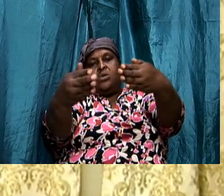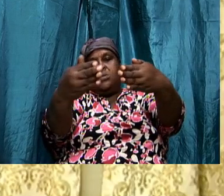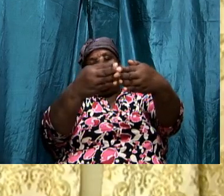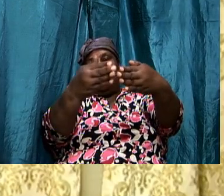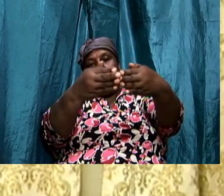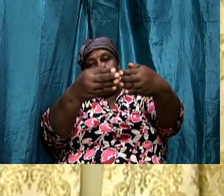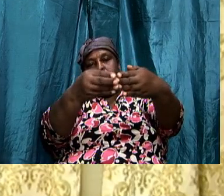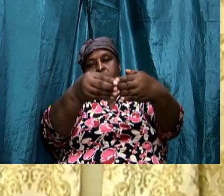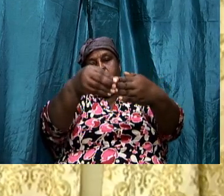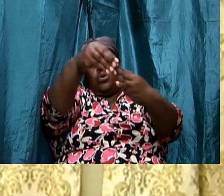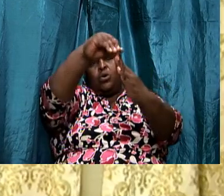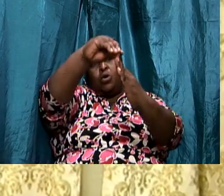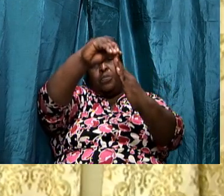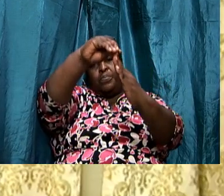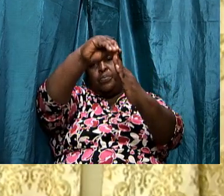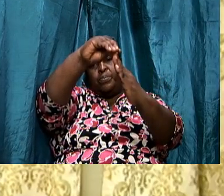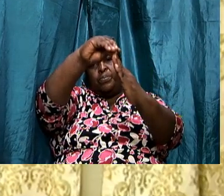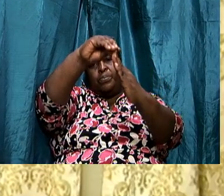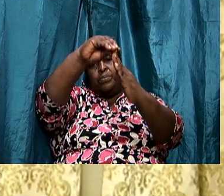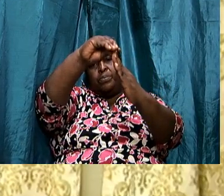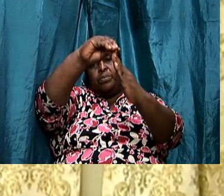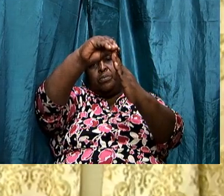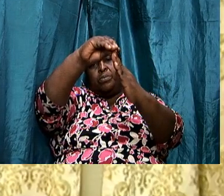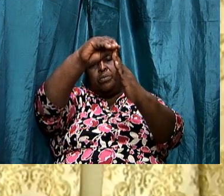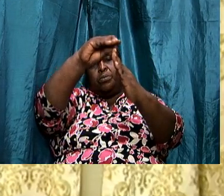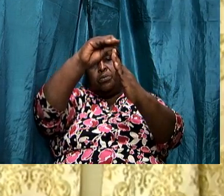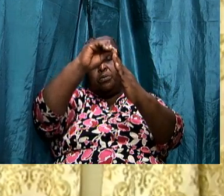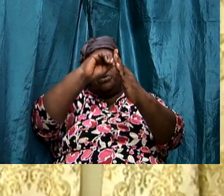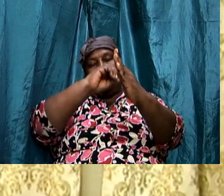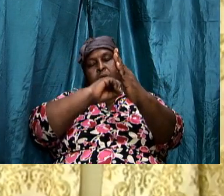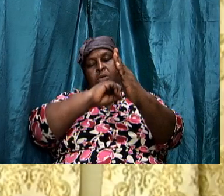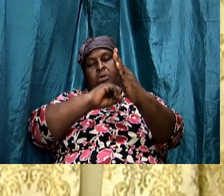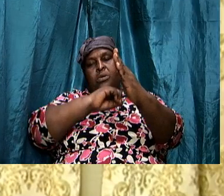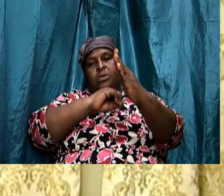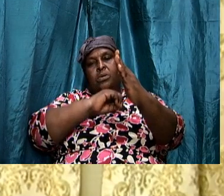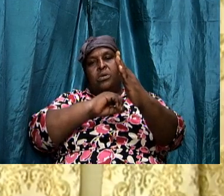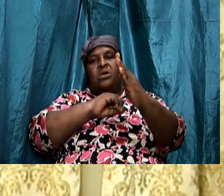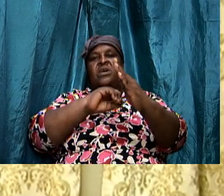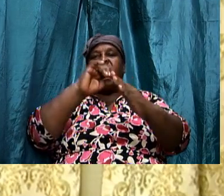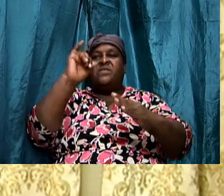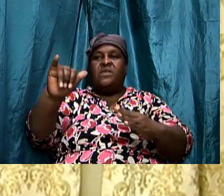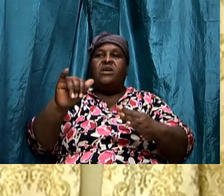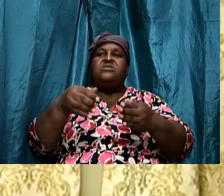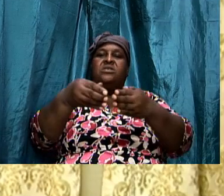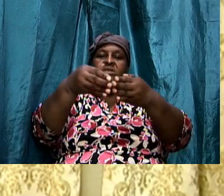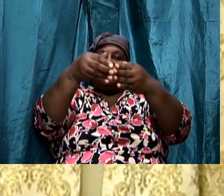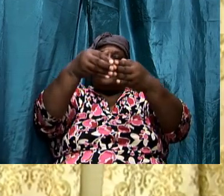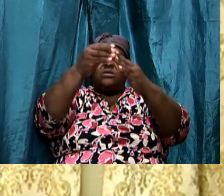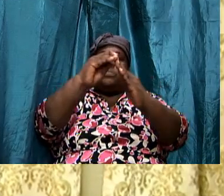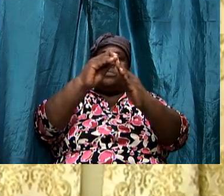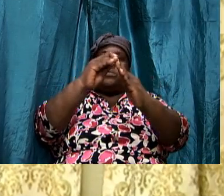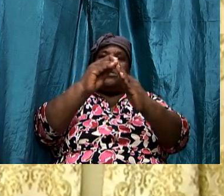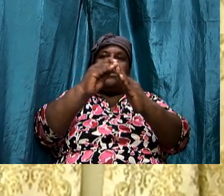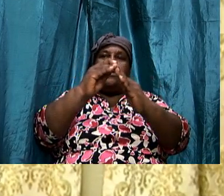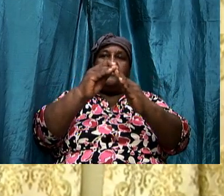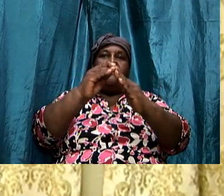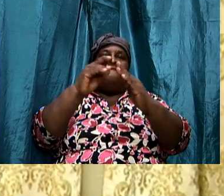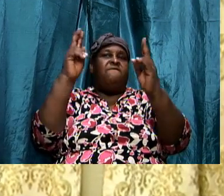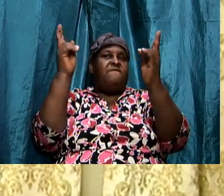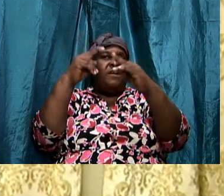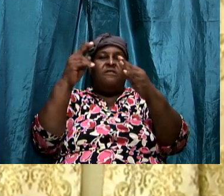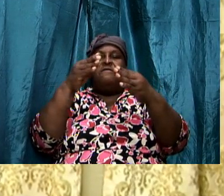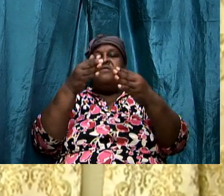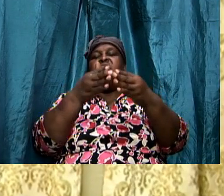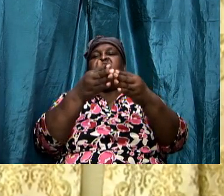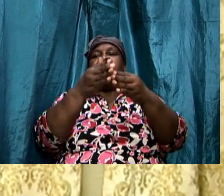at the tip of it, at it turned up. And that tip was also very sharp.